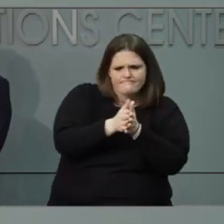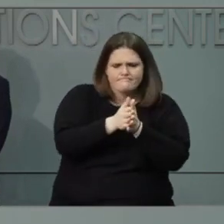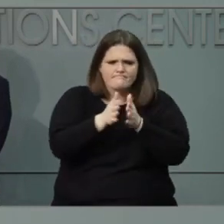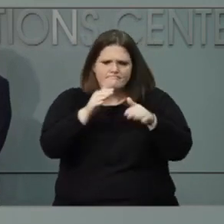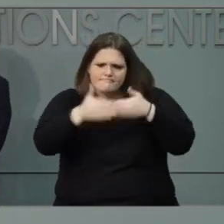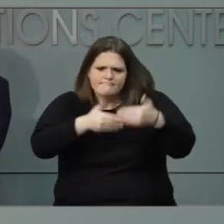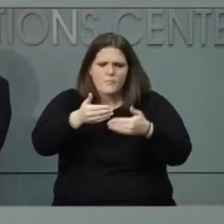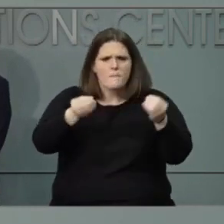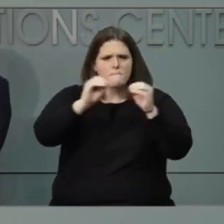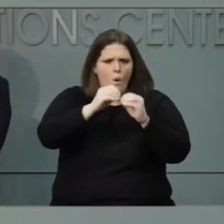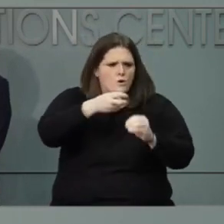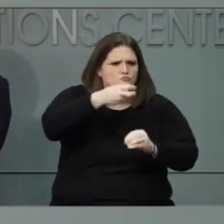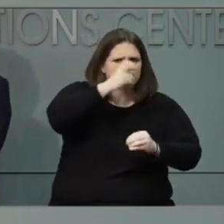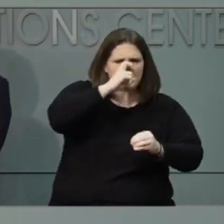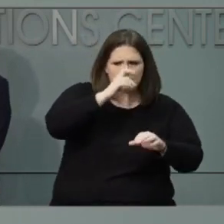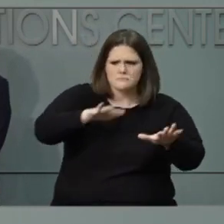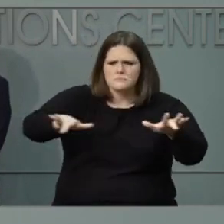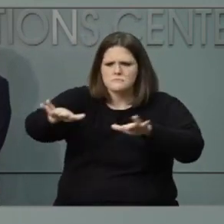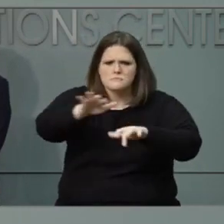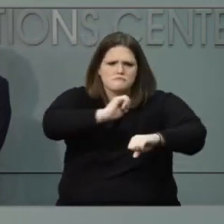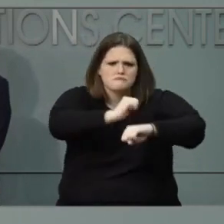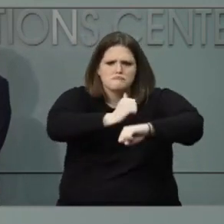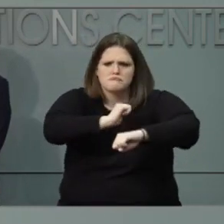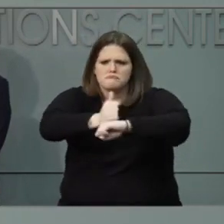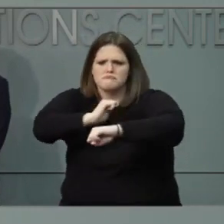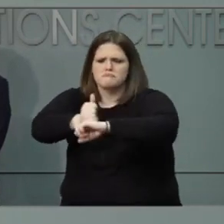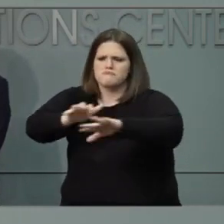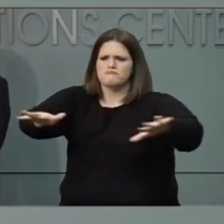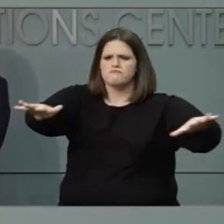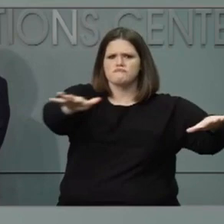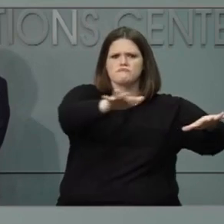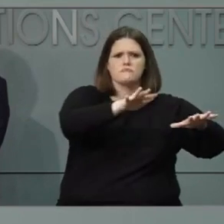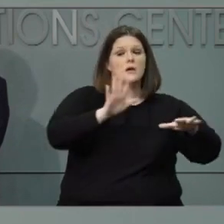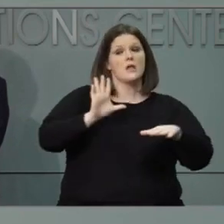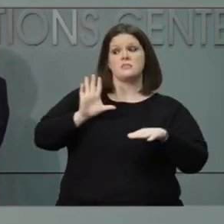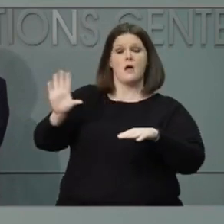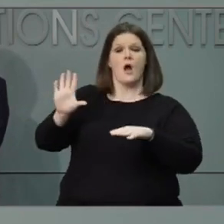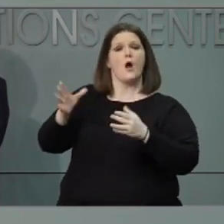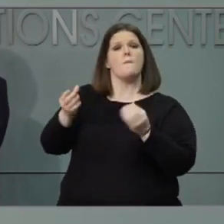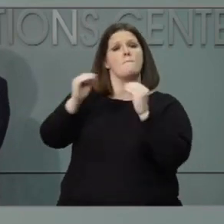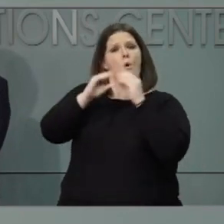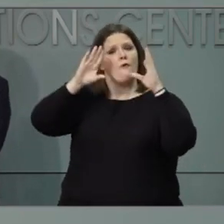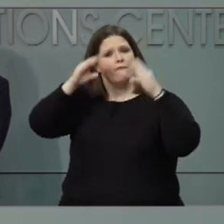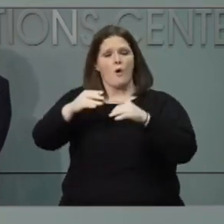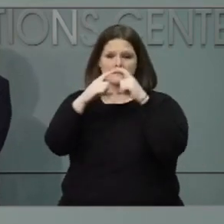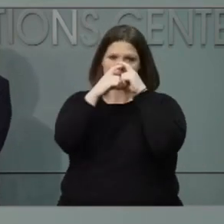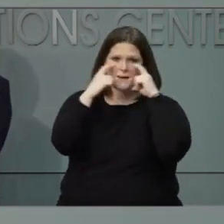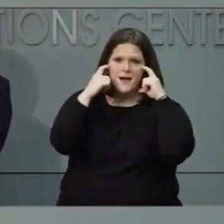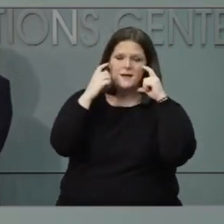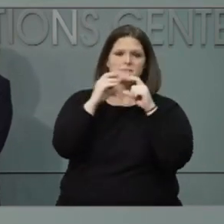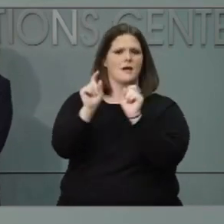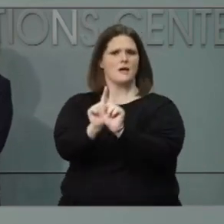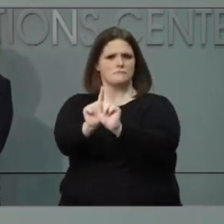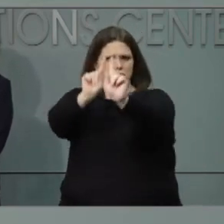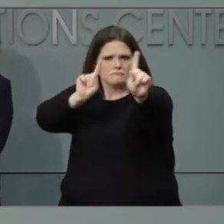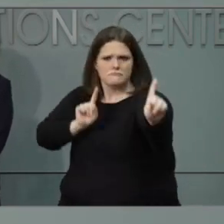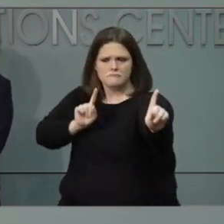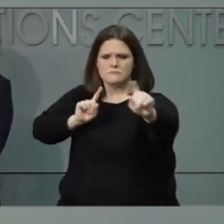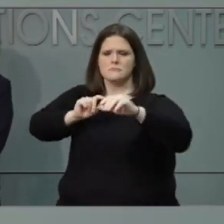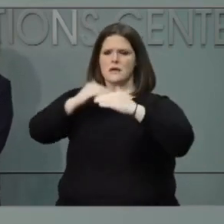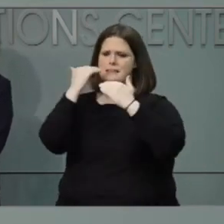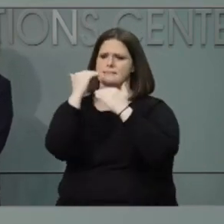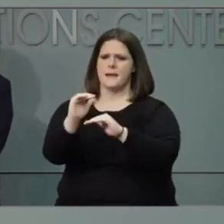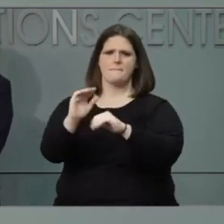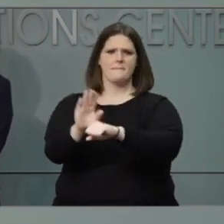enforcement, particularly of the mask mandate and occupancy limits. And they are using more of their employees